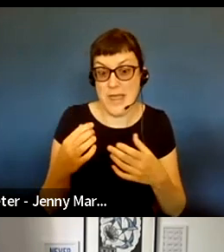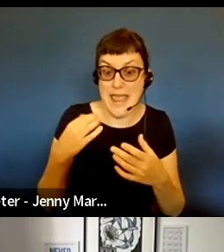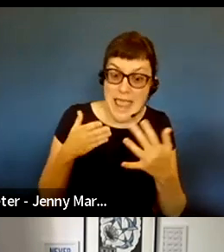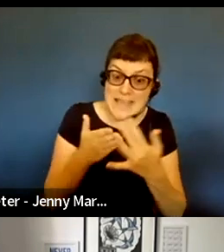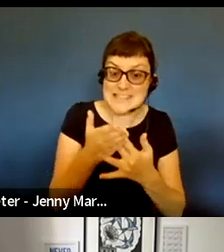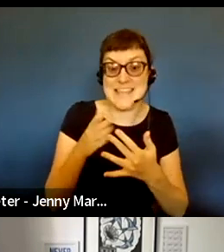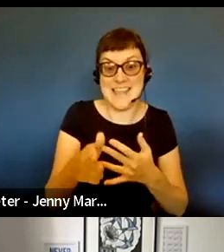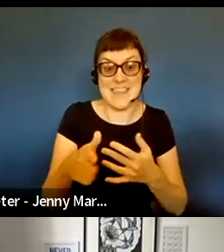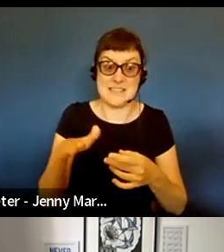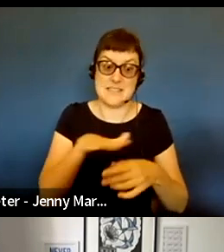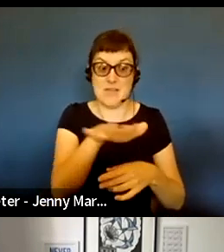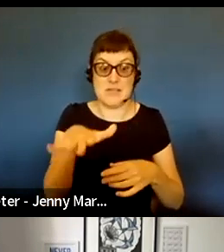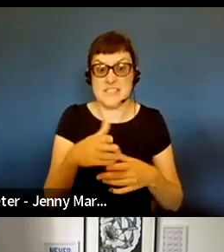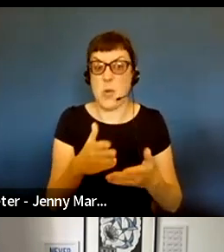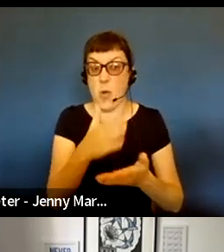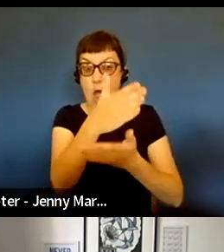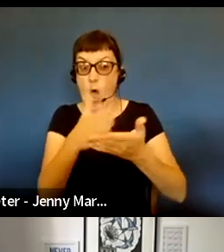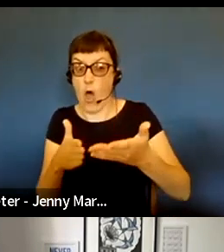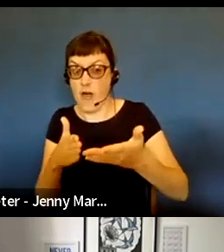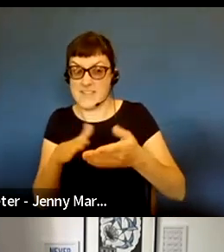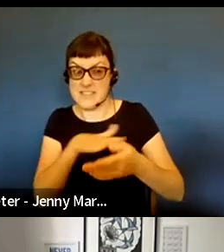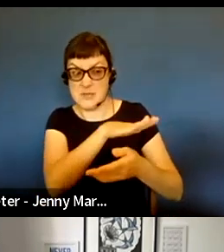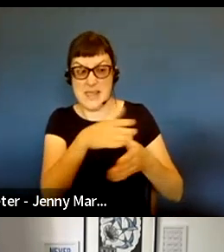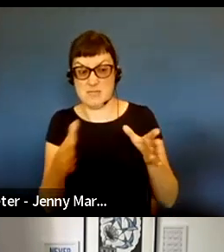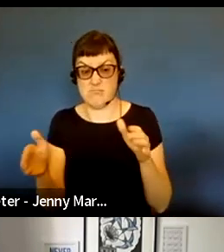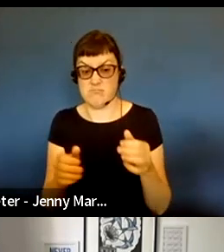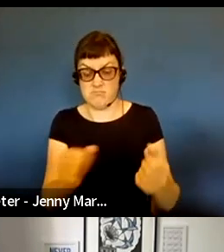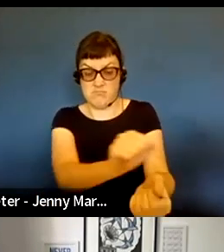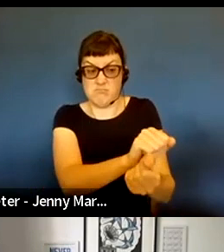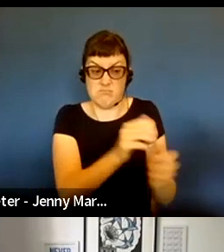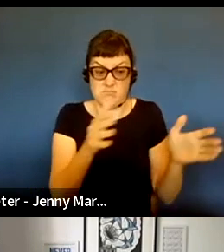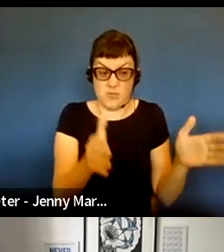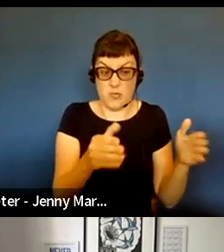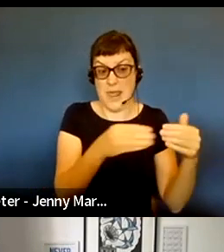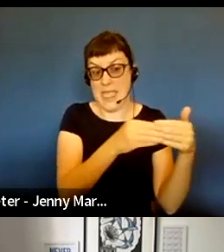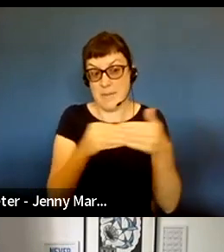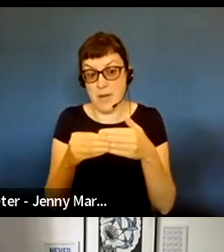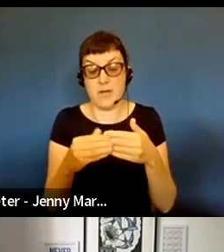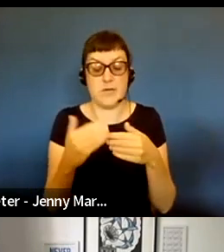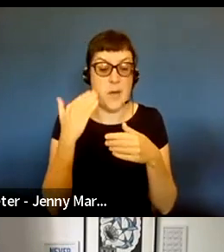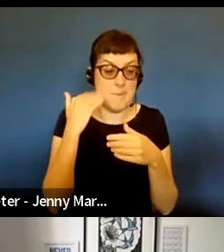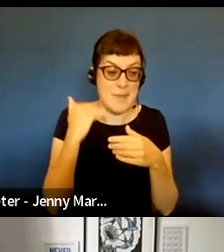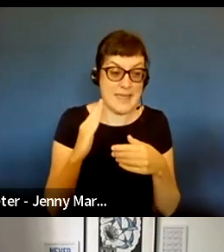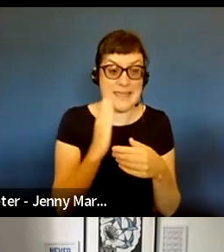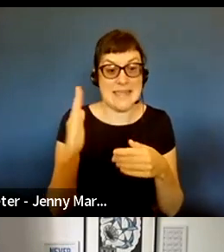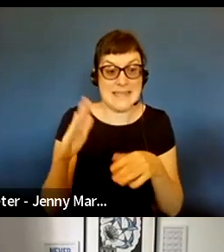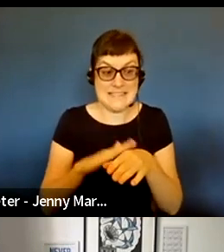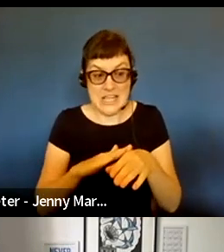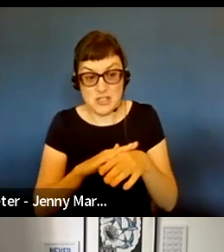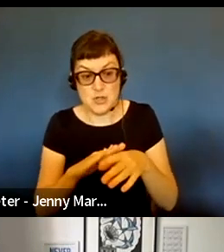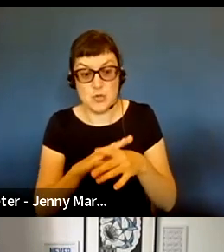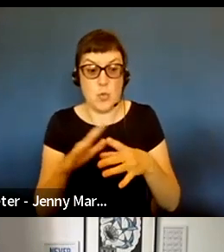reserved more than half of the space for work being led by Black, East Asian, South Asian and global majority artists.